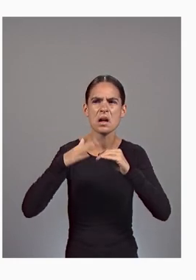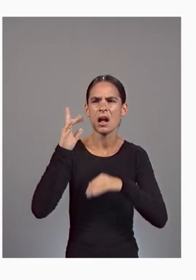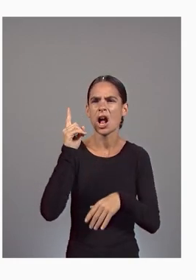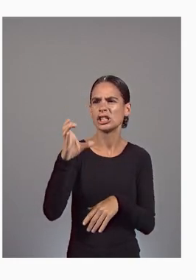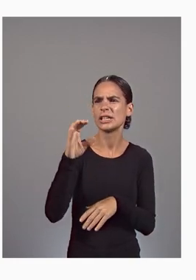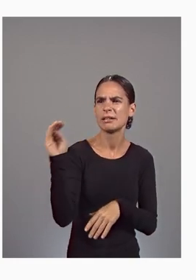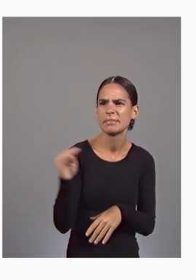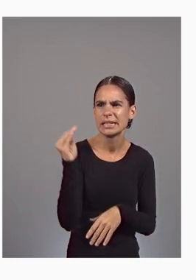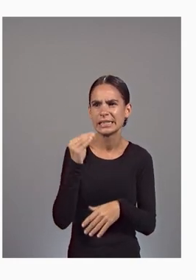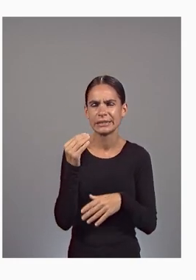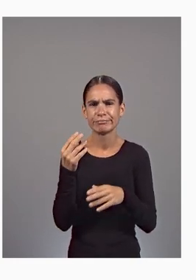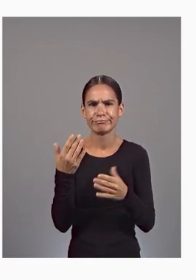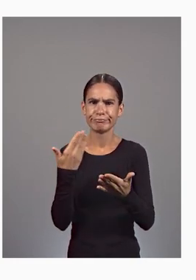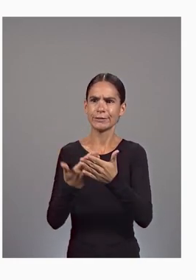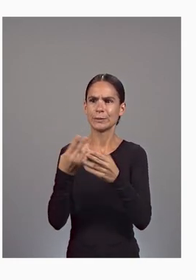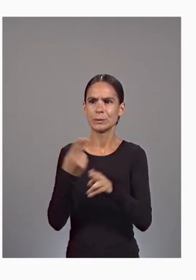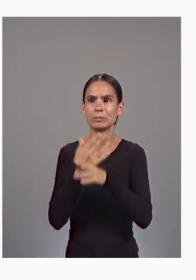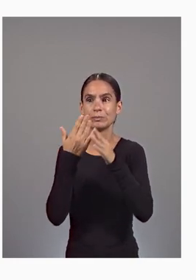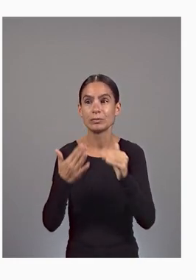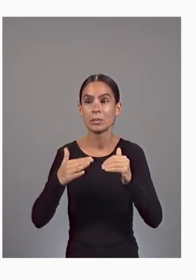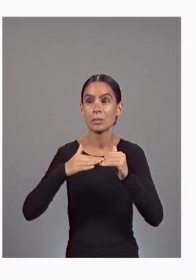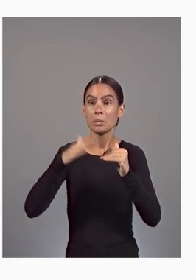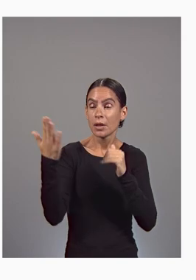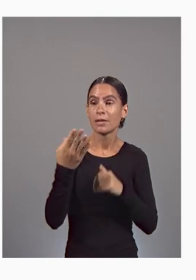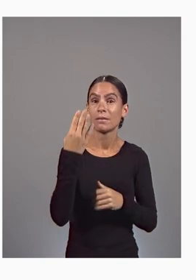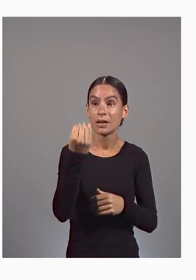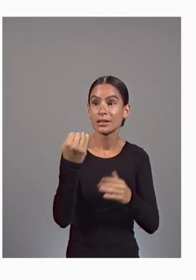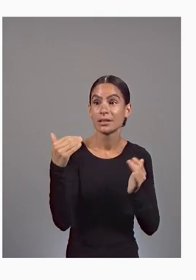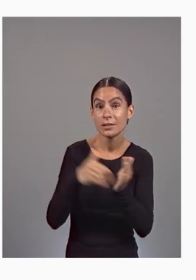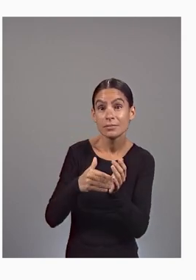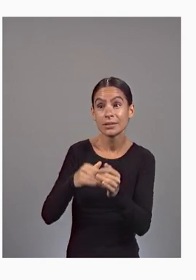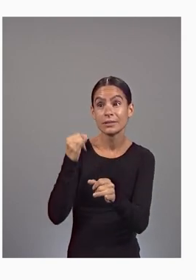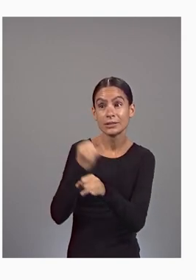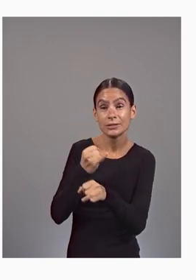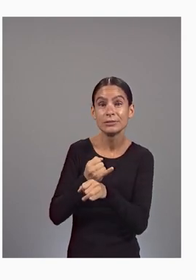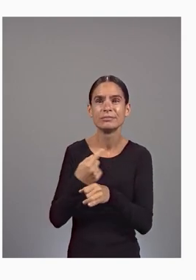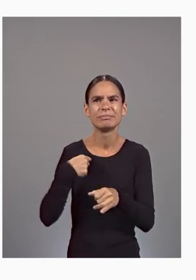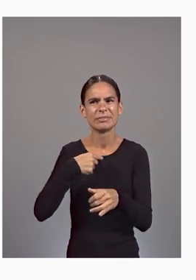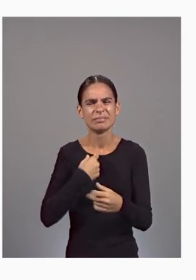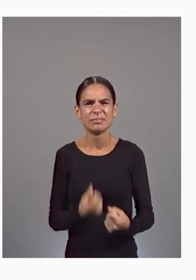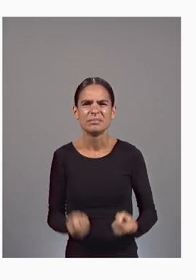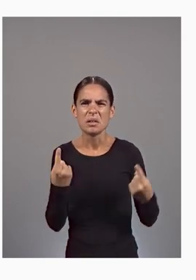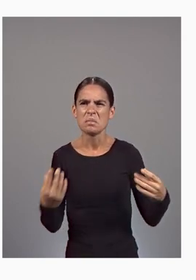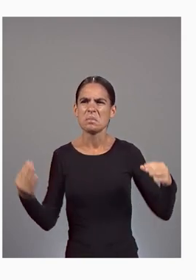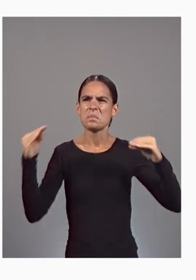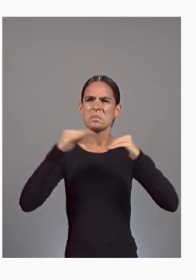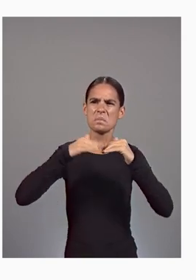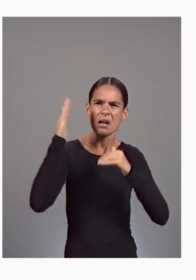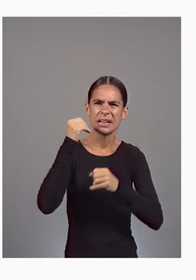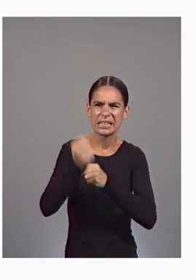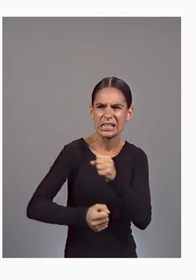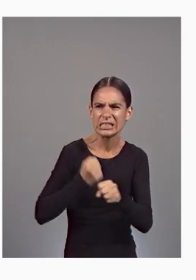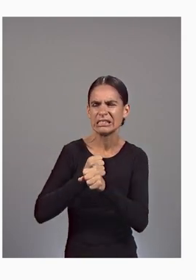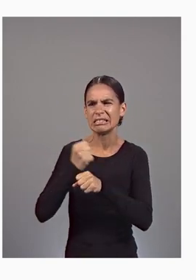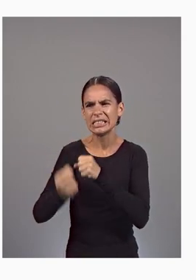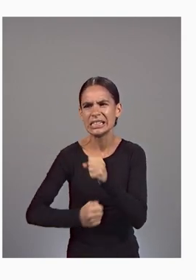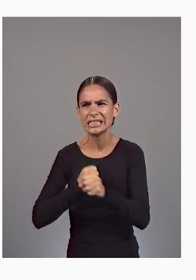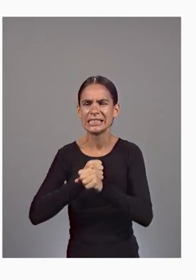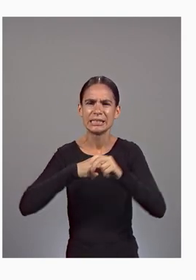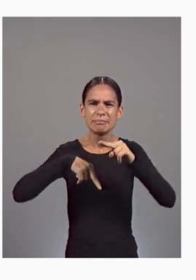more than 14,000 institutional clients, and we've spent more than a decade building industry-leading products on top of blockchain technology.